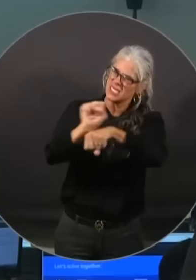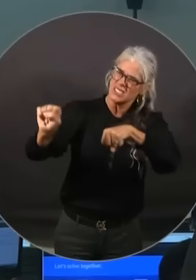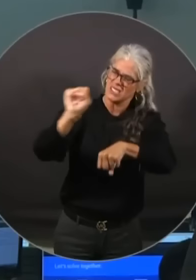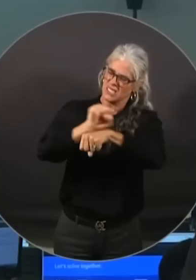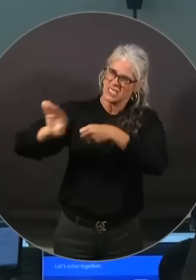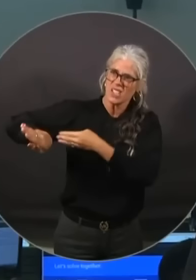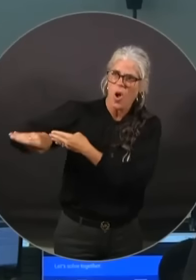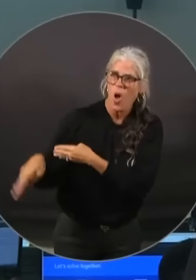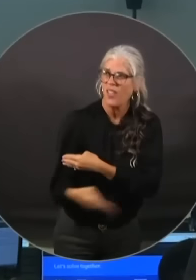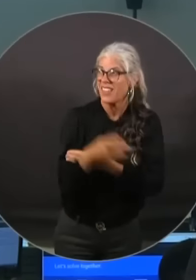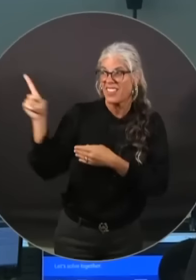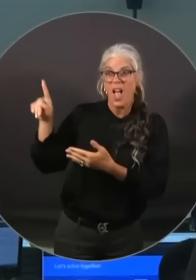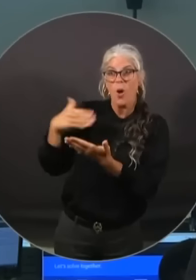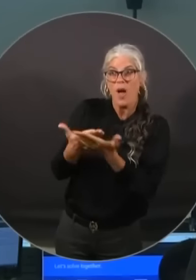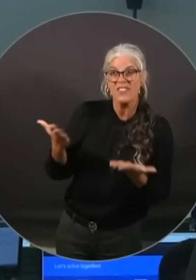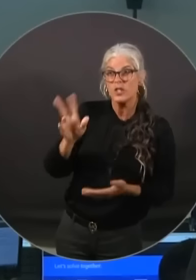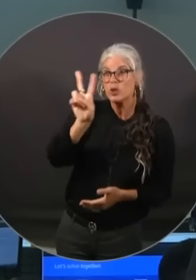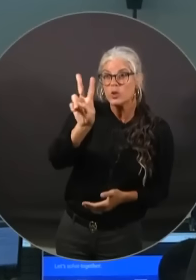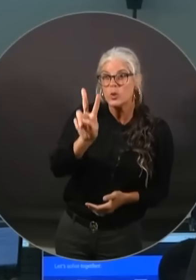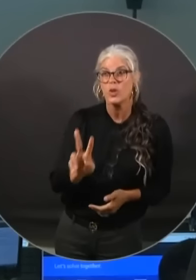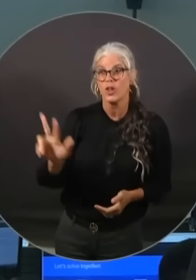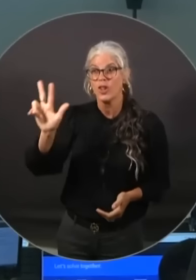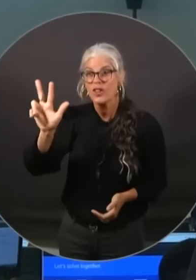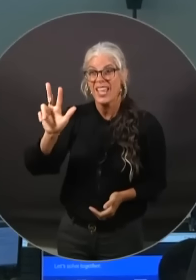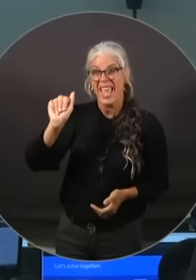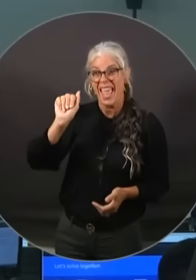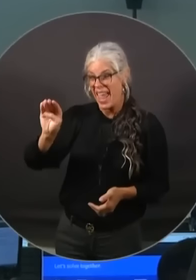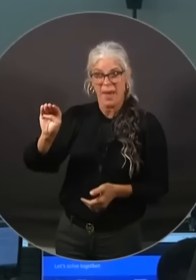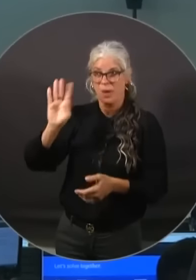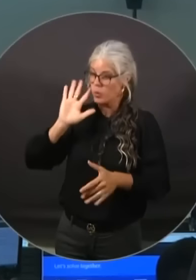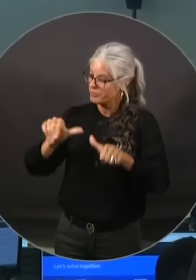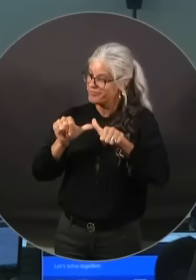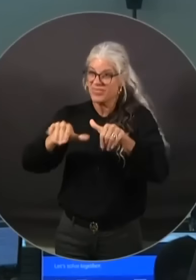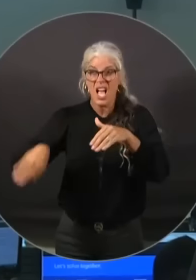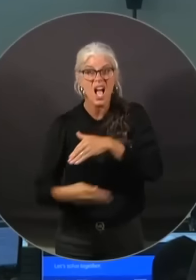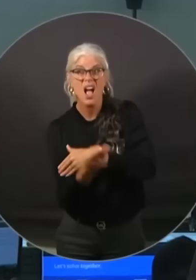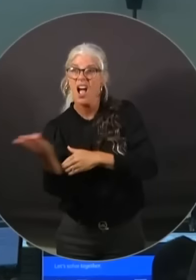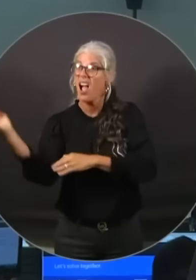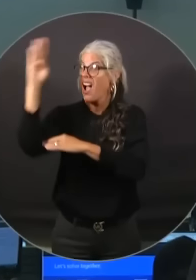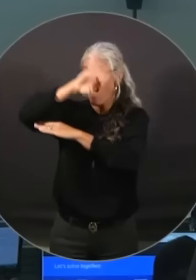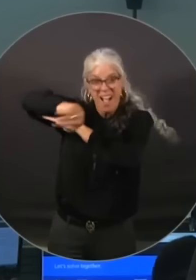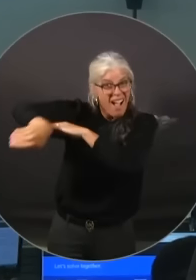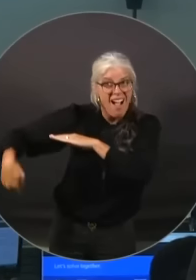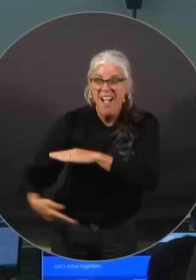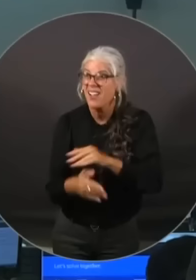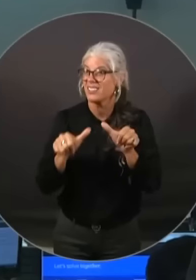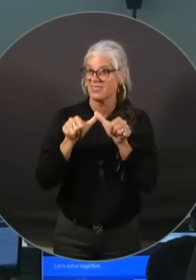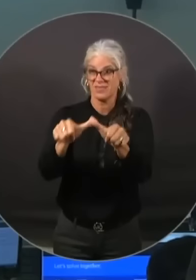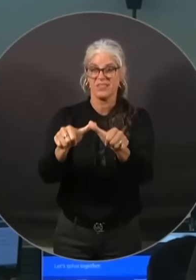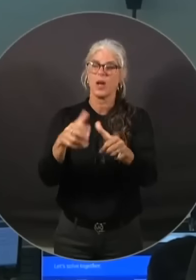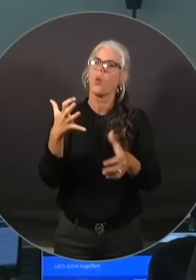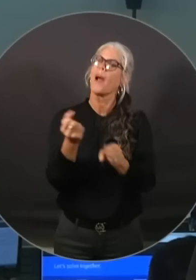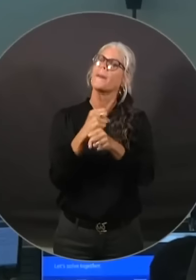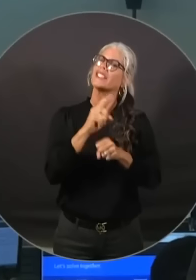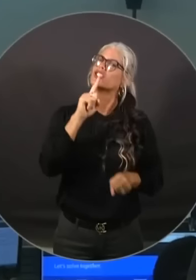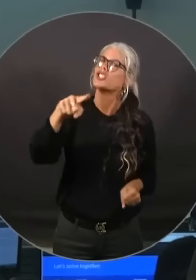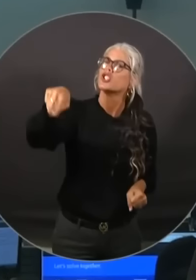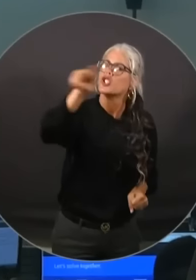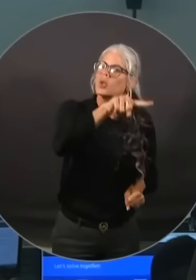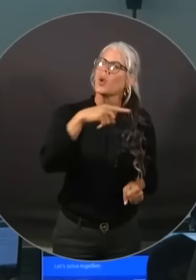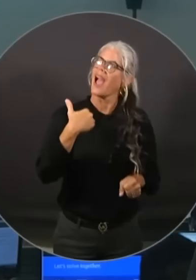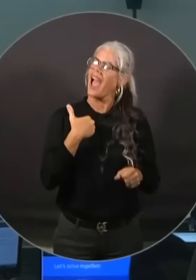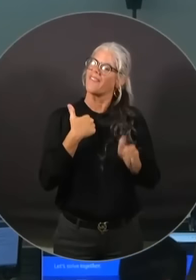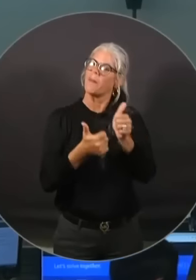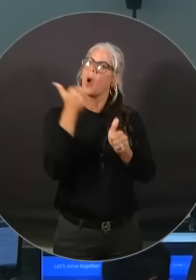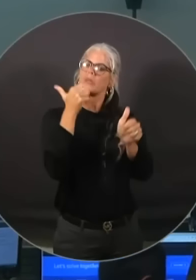morning and they will be here through the duration of the day and into the night tonight. We want to make sure you get the latest information and to do so please